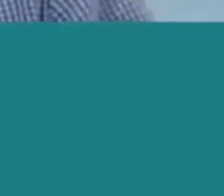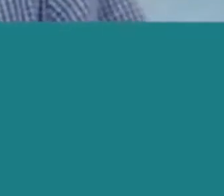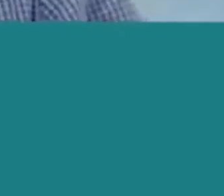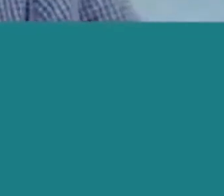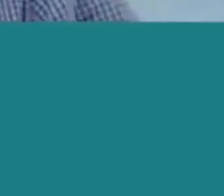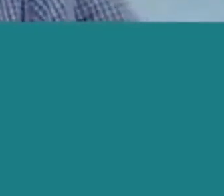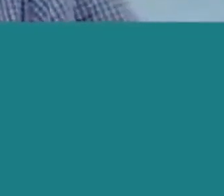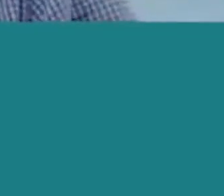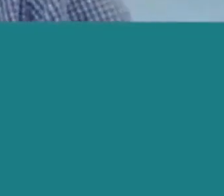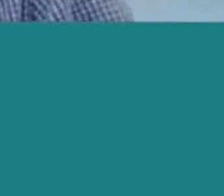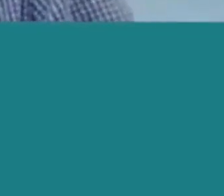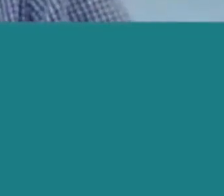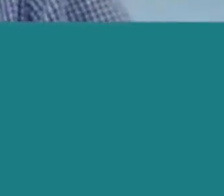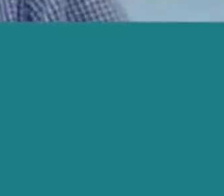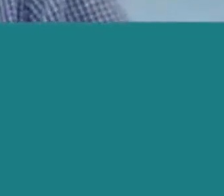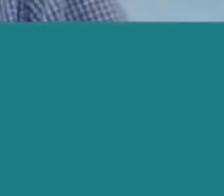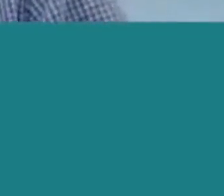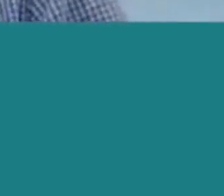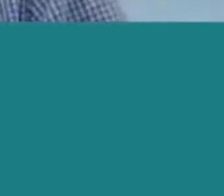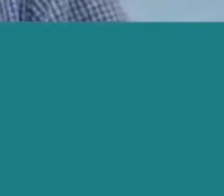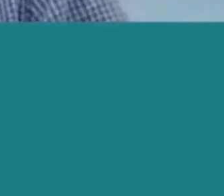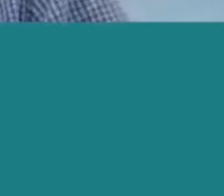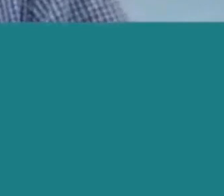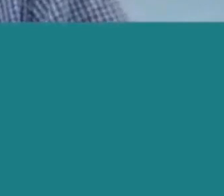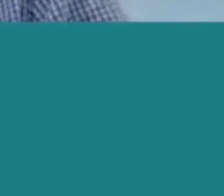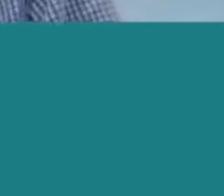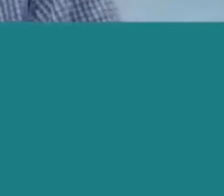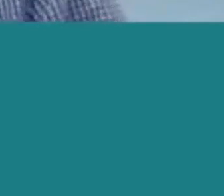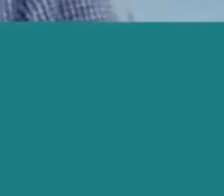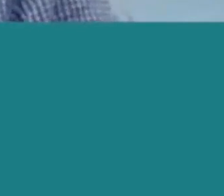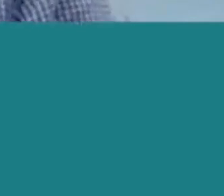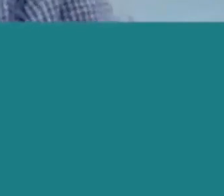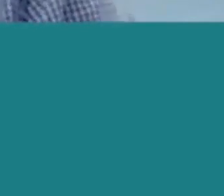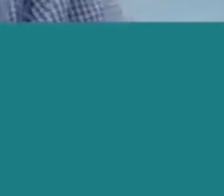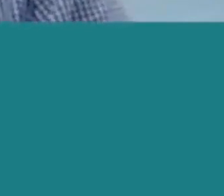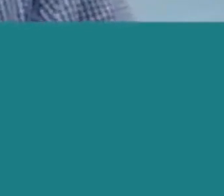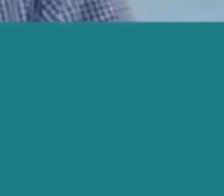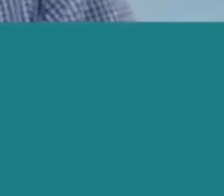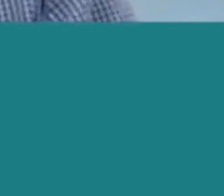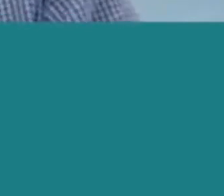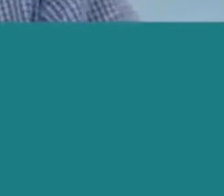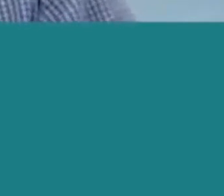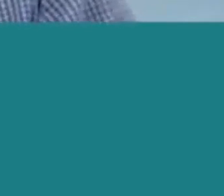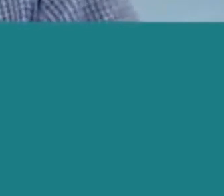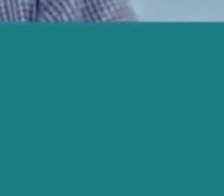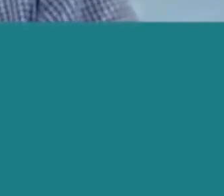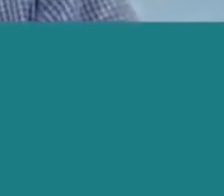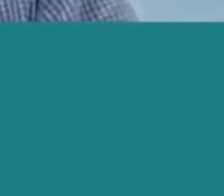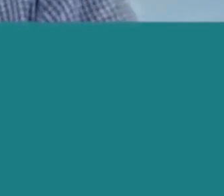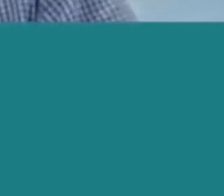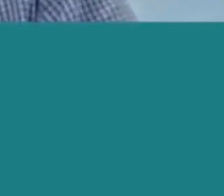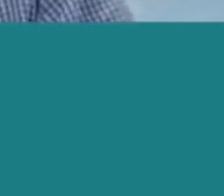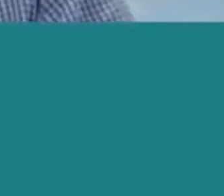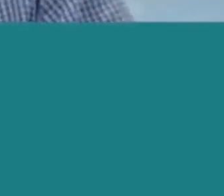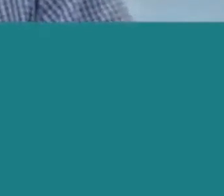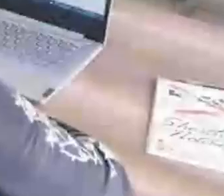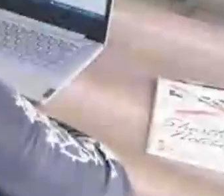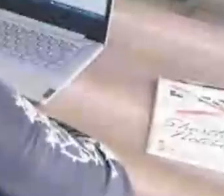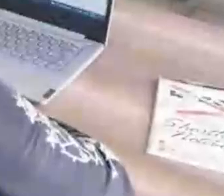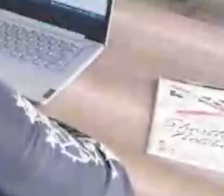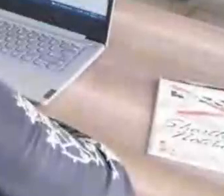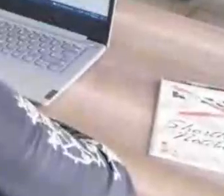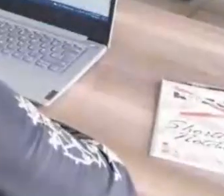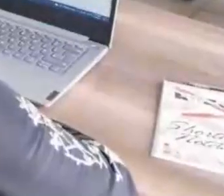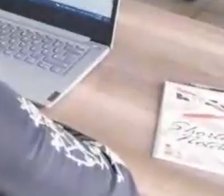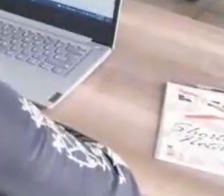training thousands of staff and managers in hundreds of companies to be more confident around disability